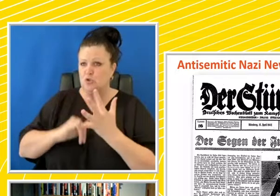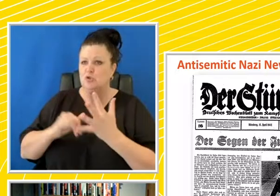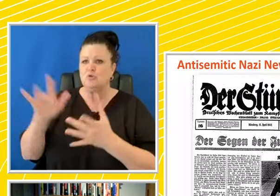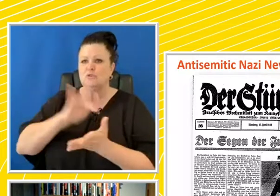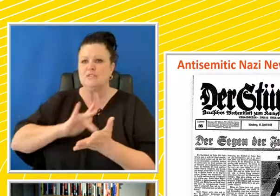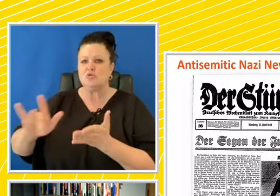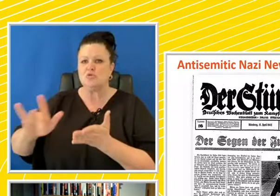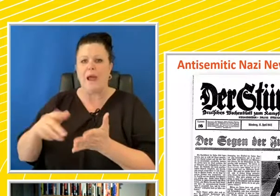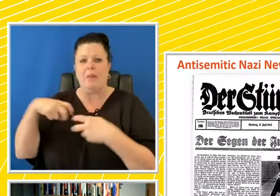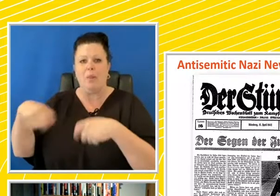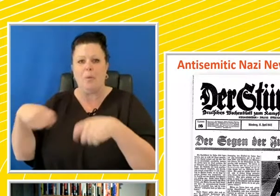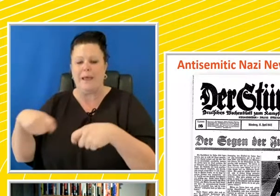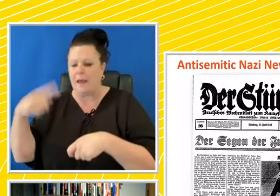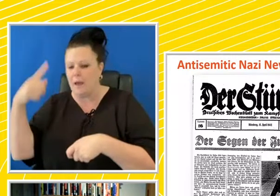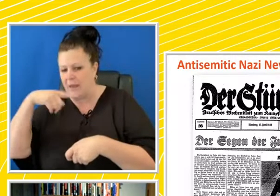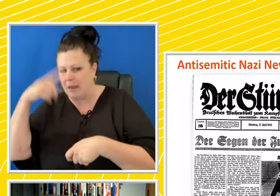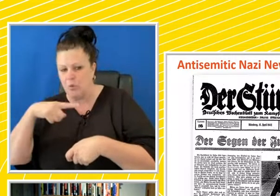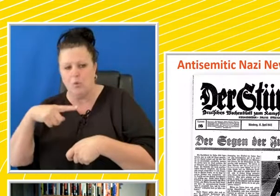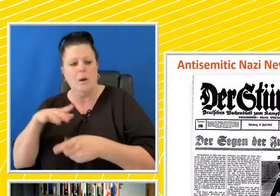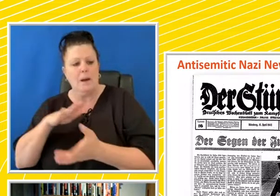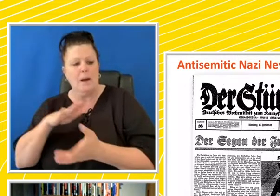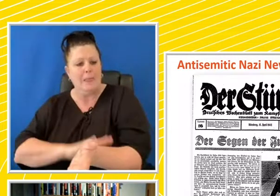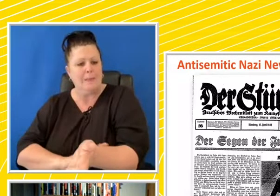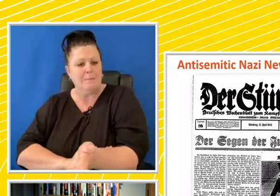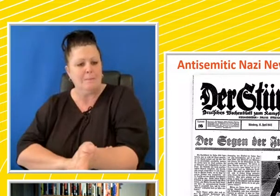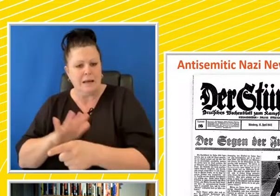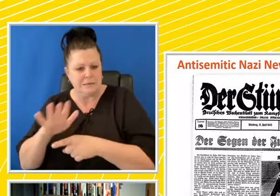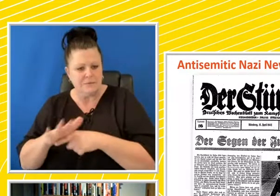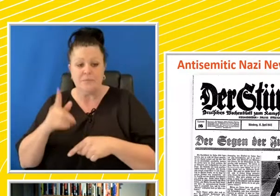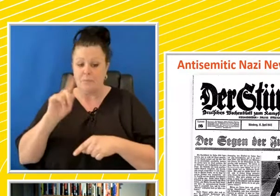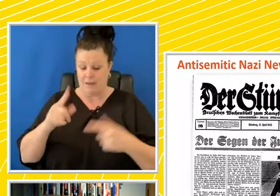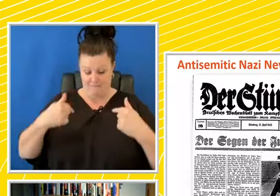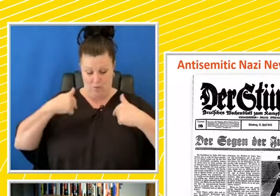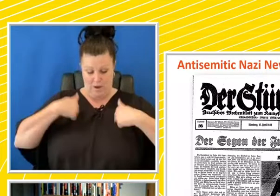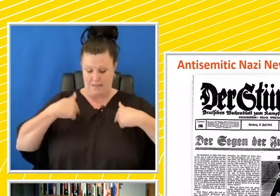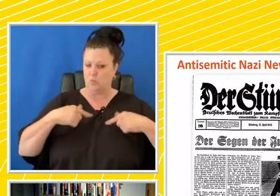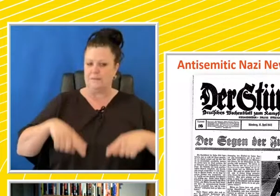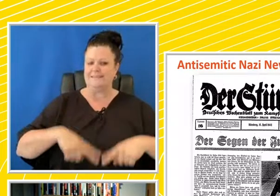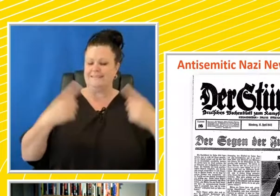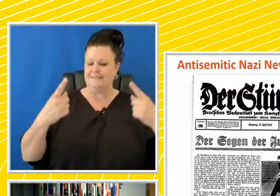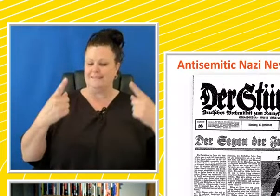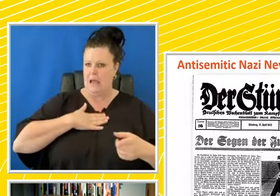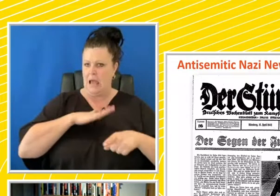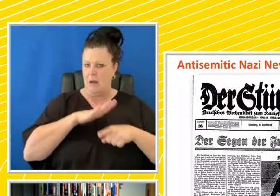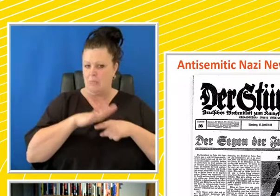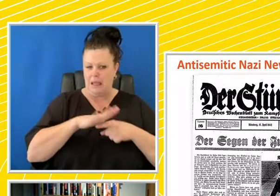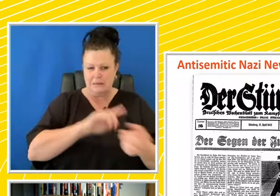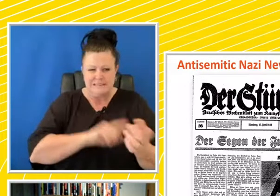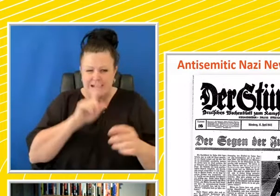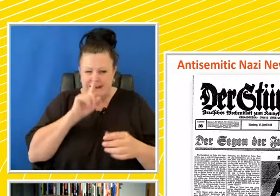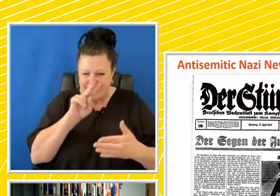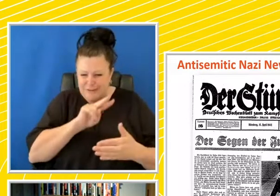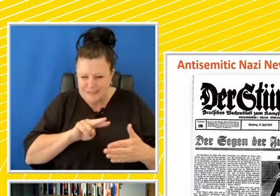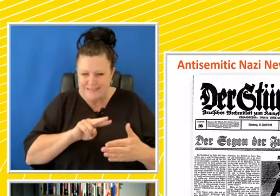so the diagnosis arises of swift degeneration. With us, however, the case is different. The blood, I can't read that.